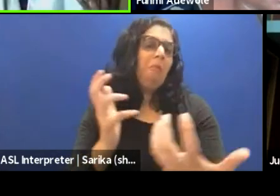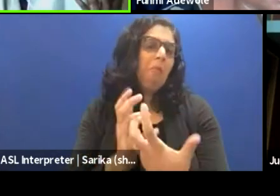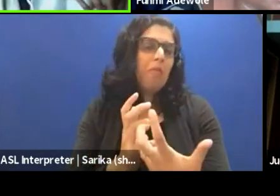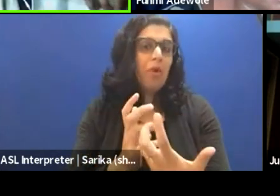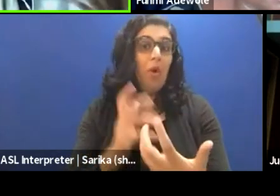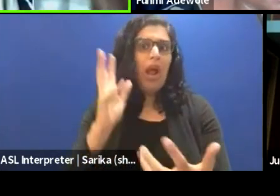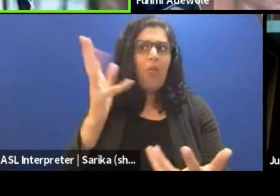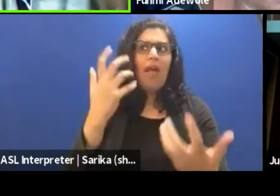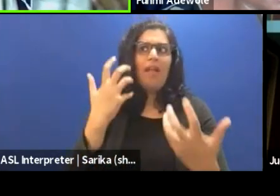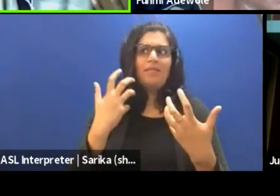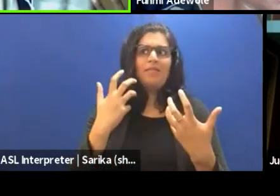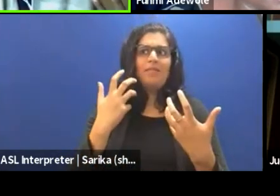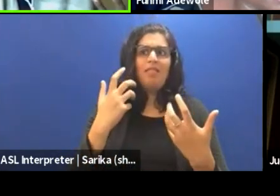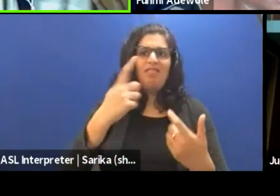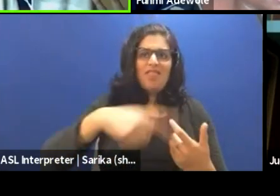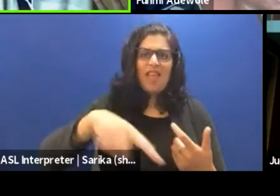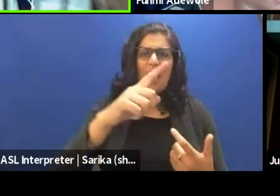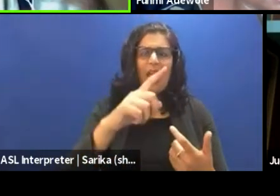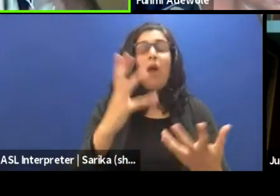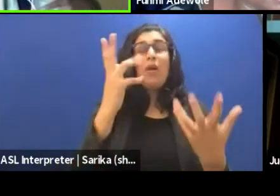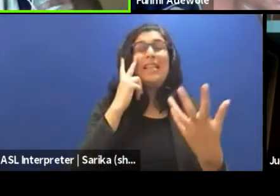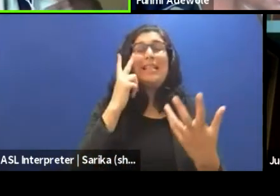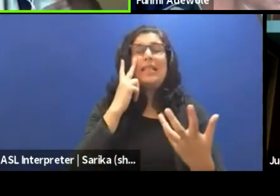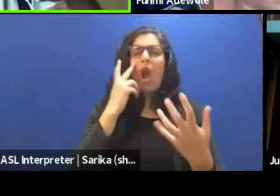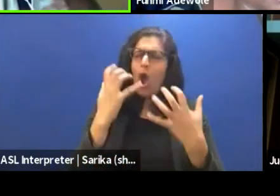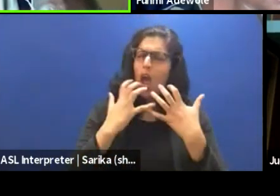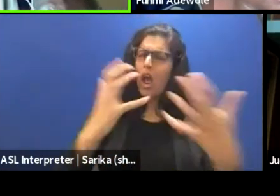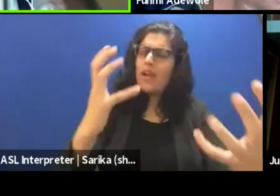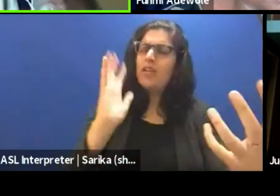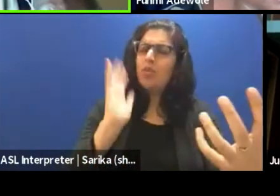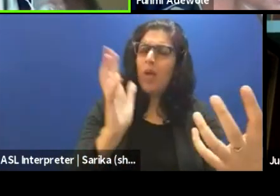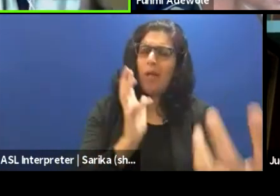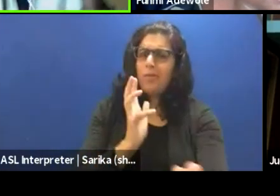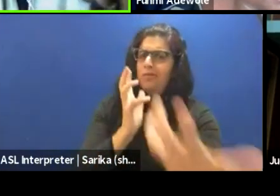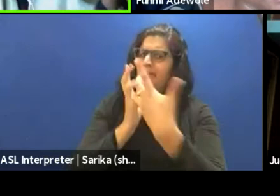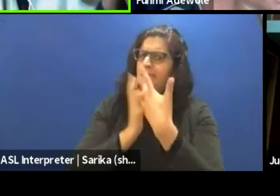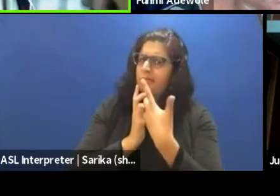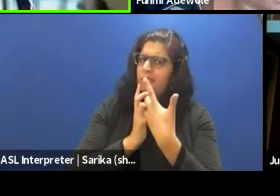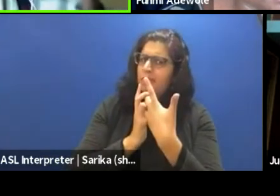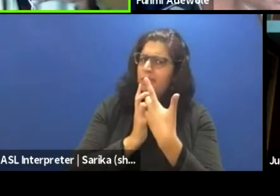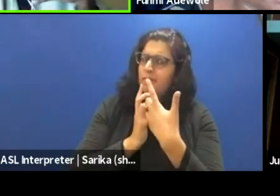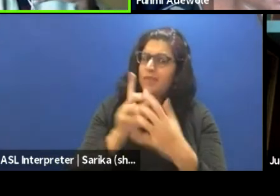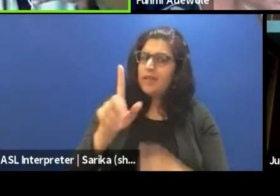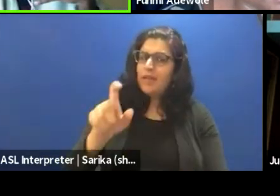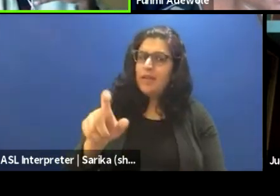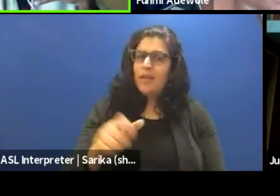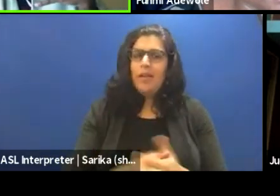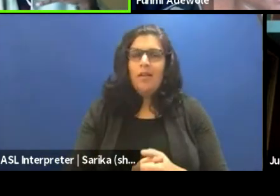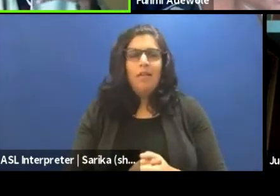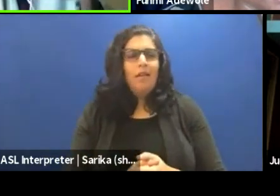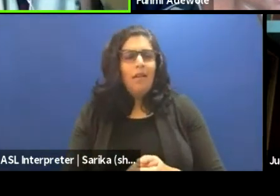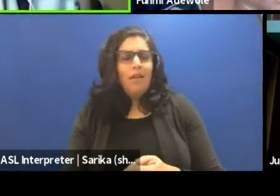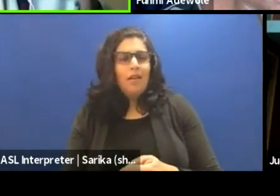you know, make it comfortable for them to understand, which takes me back to what you were saying, that foreground, background